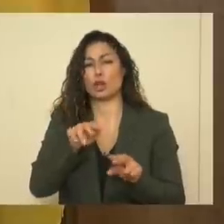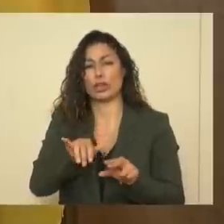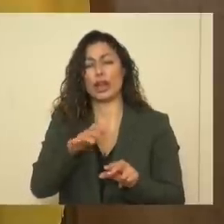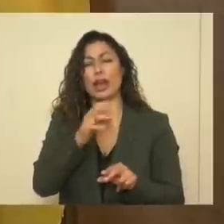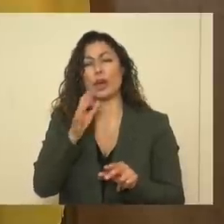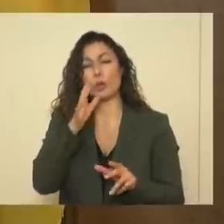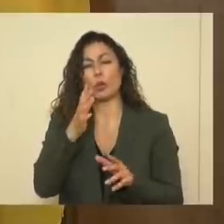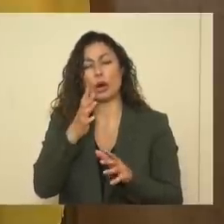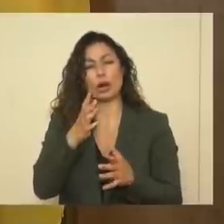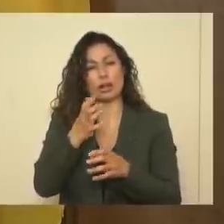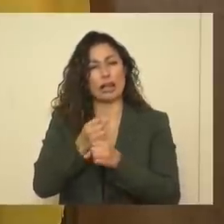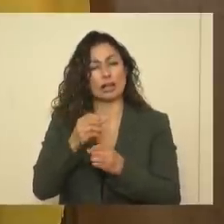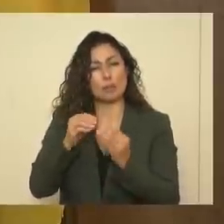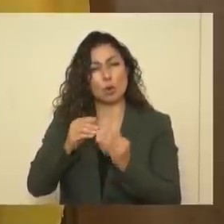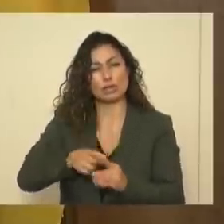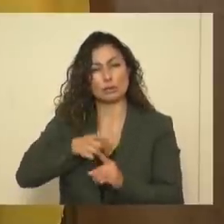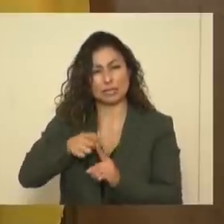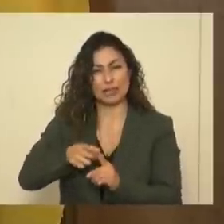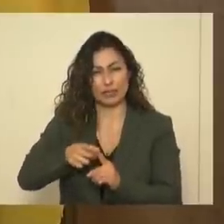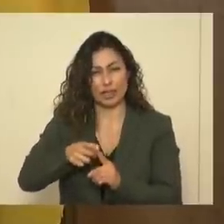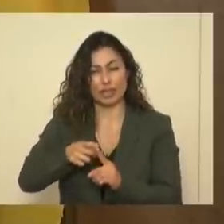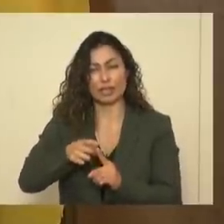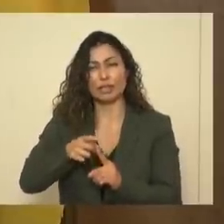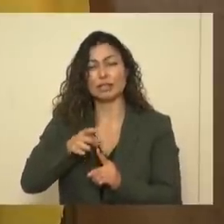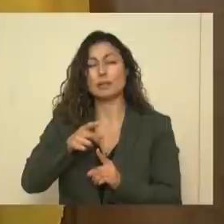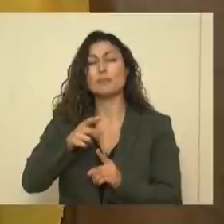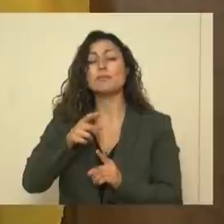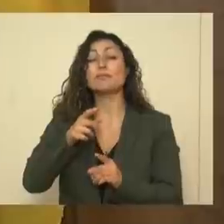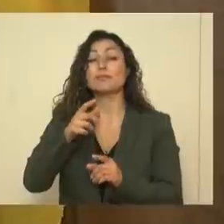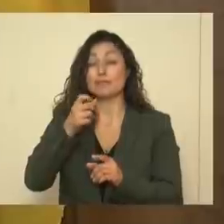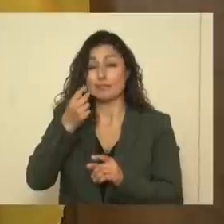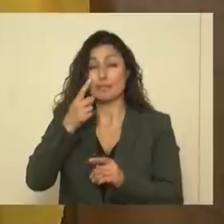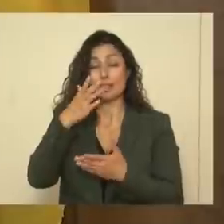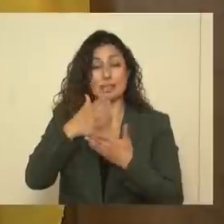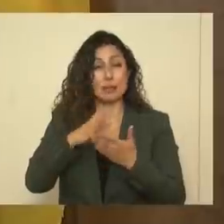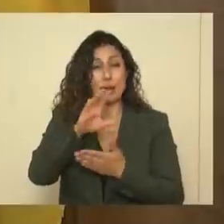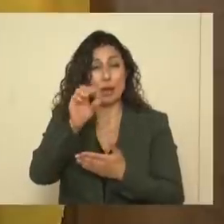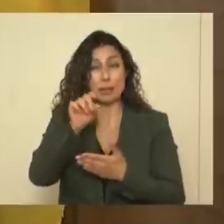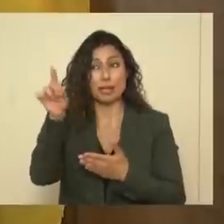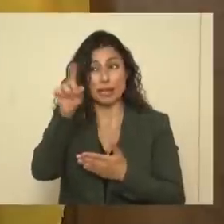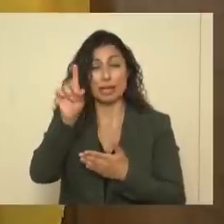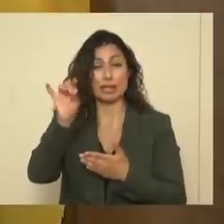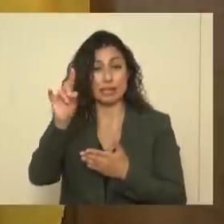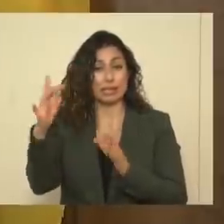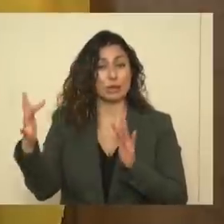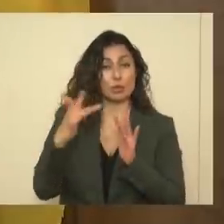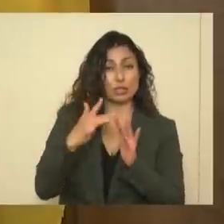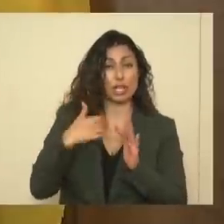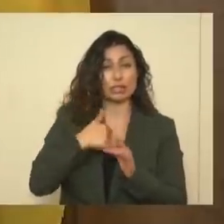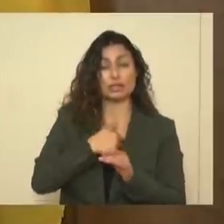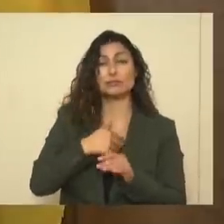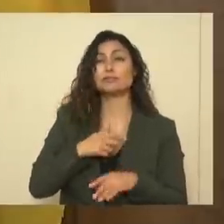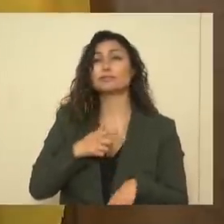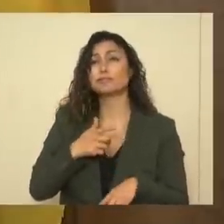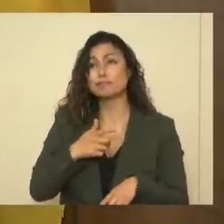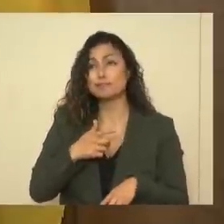going to get a specific. Two, there are companies that have reached out. I would say